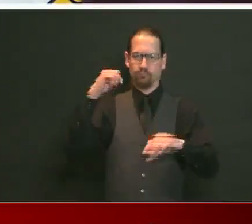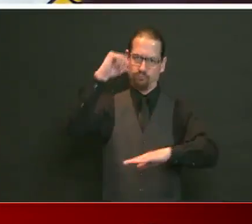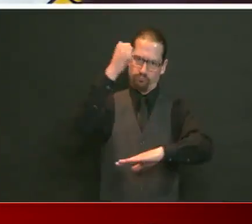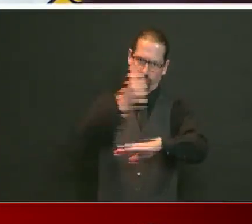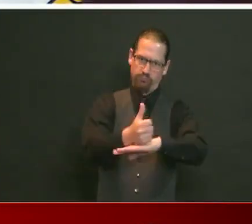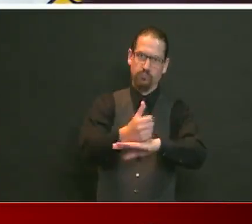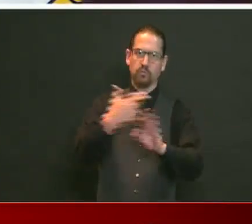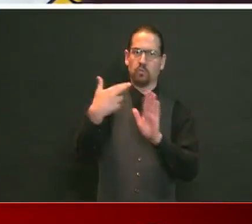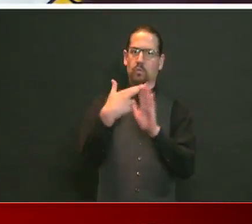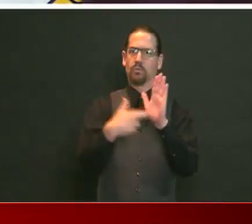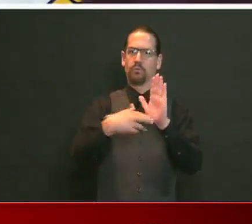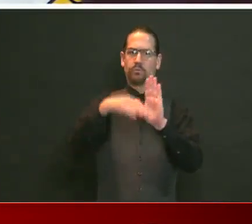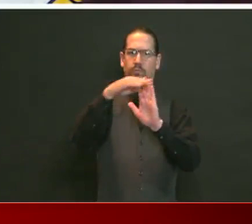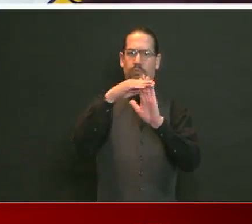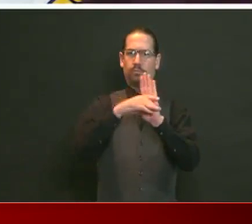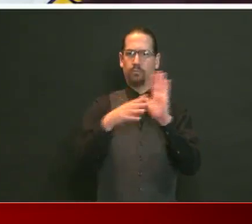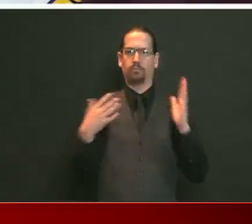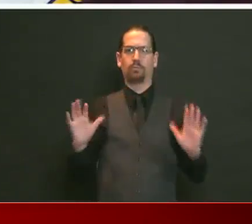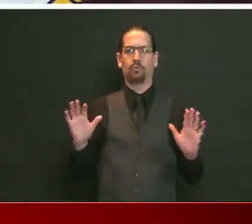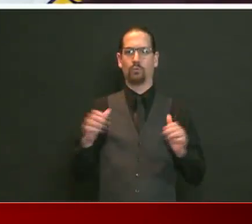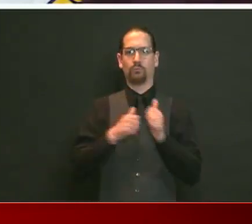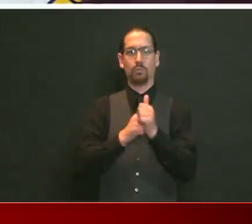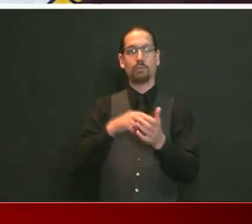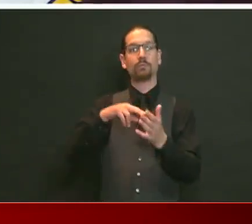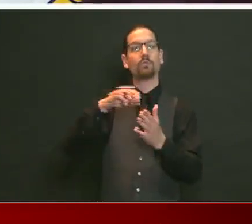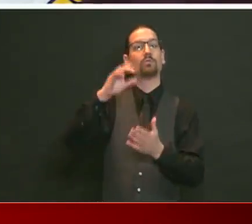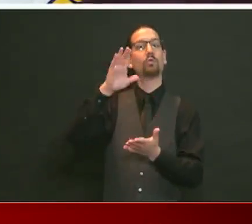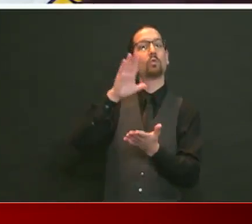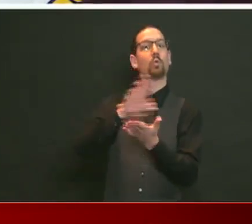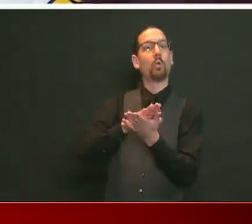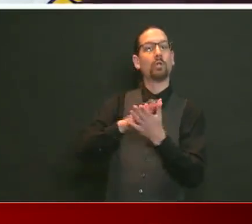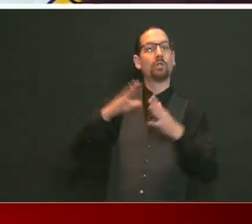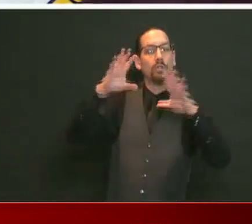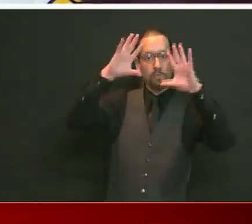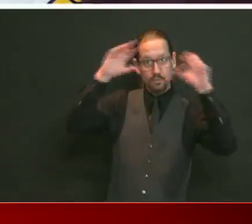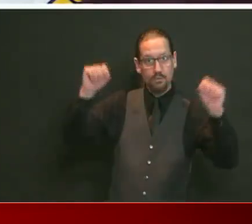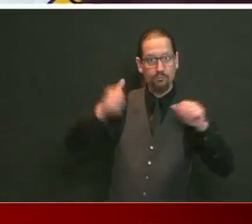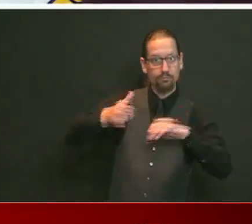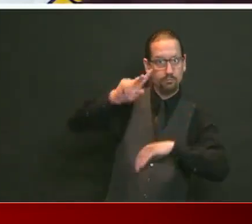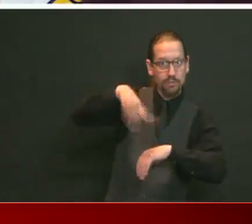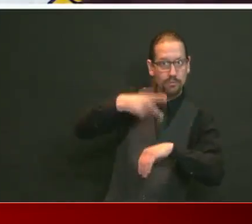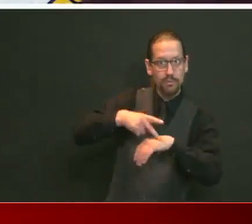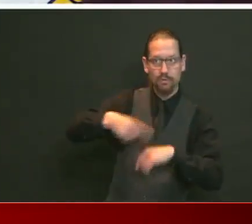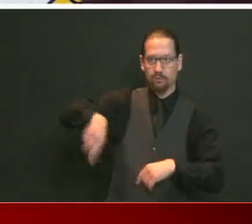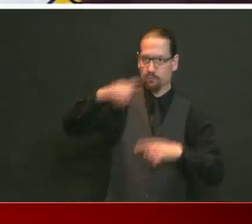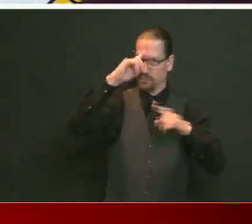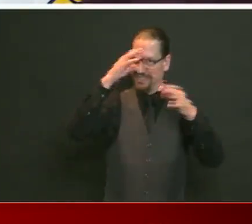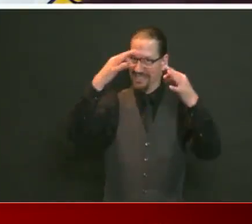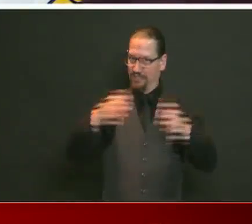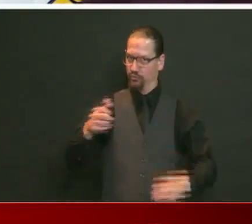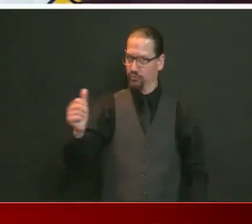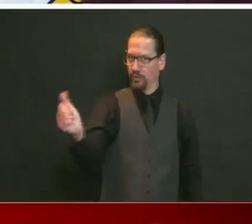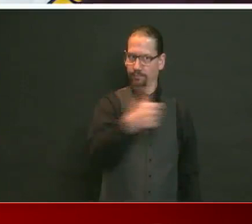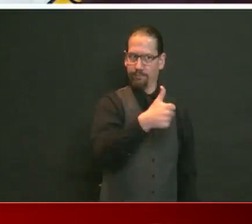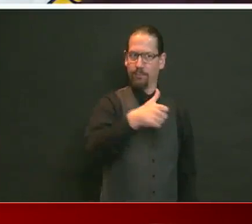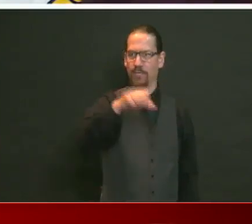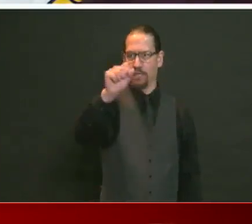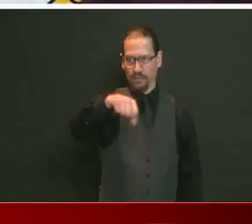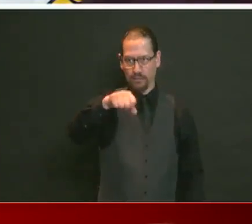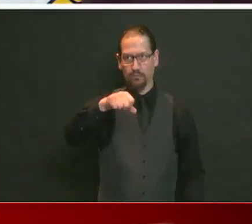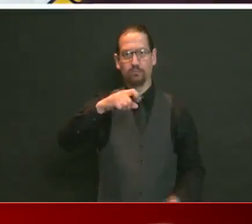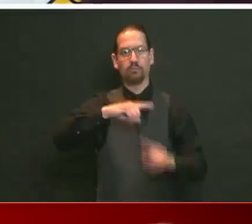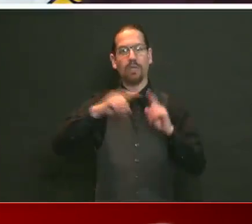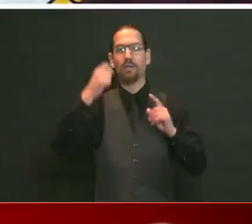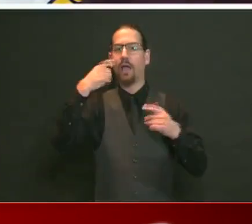to figure out how to get creative and have a safe graduation within those guidelines. You know, we're